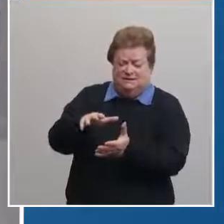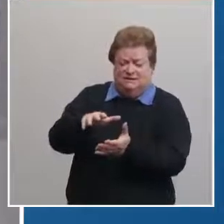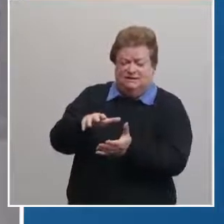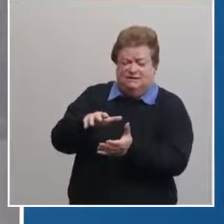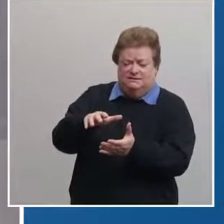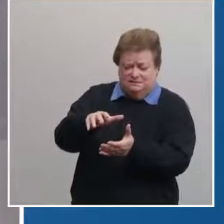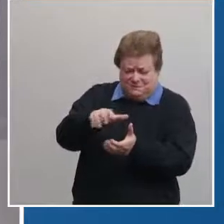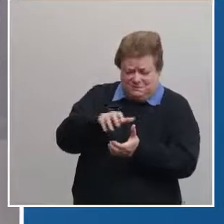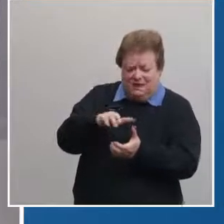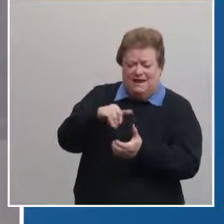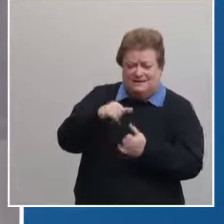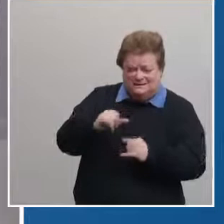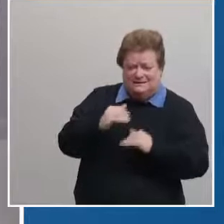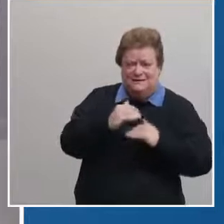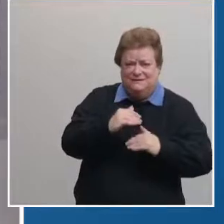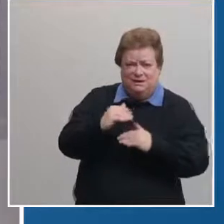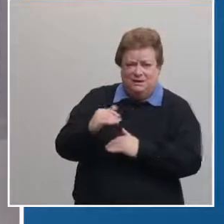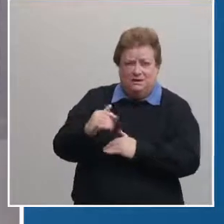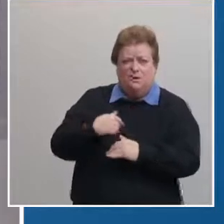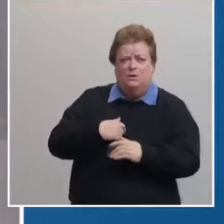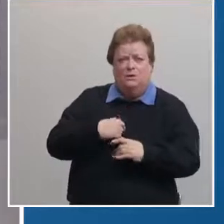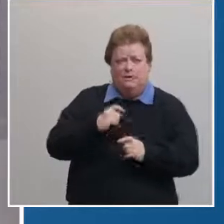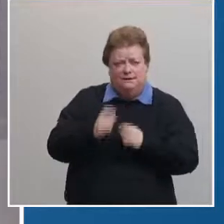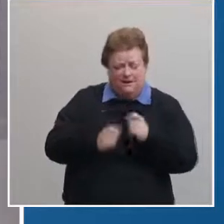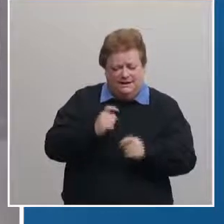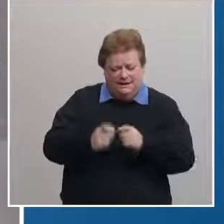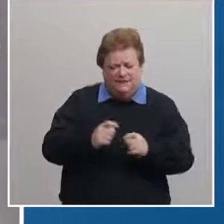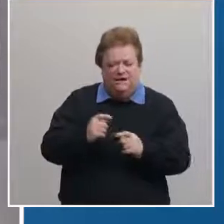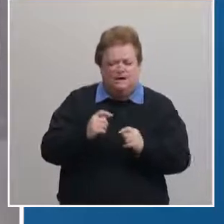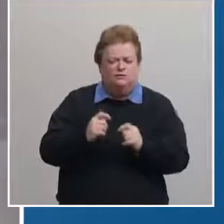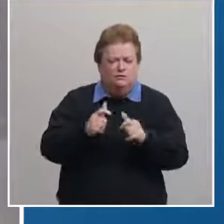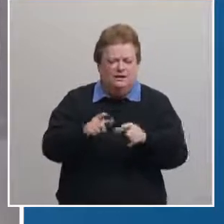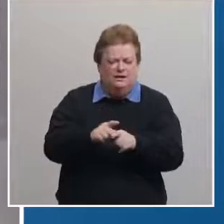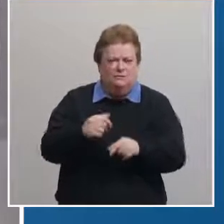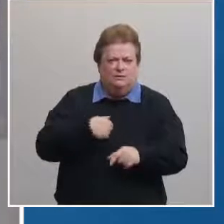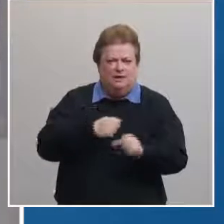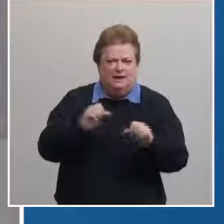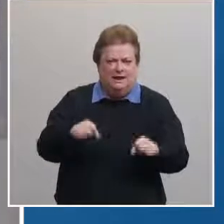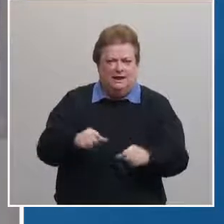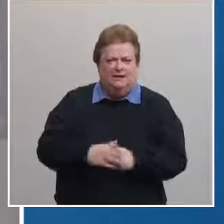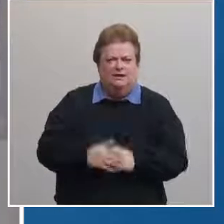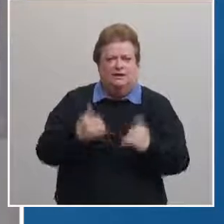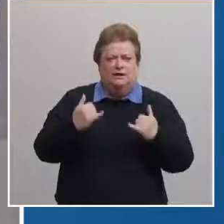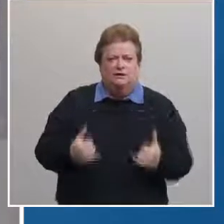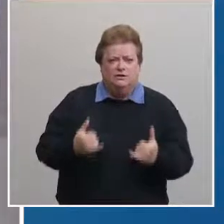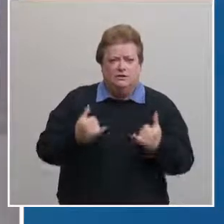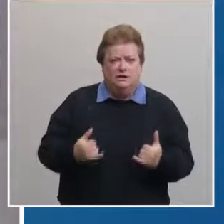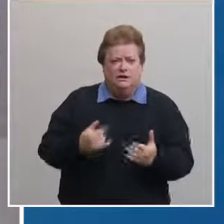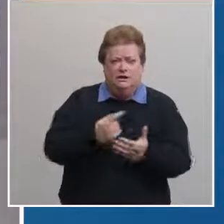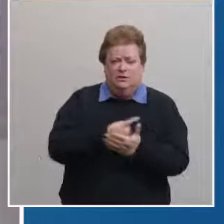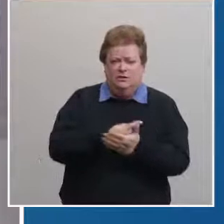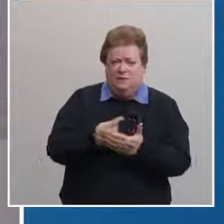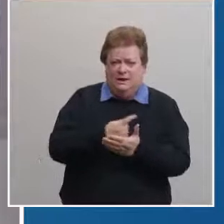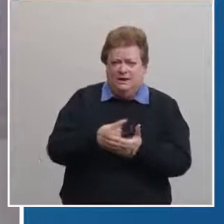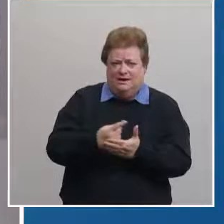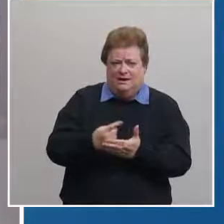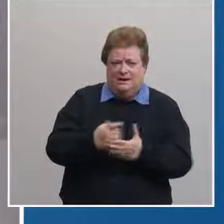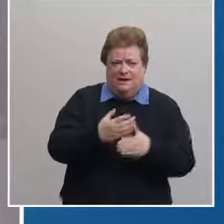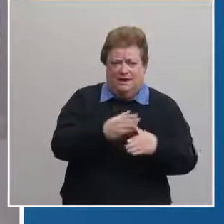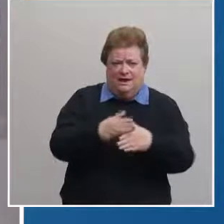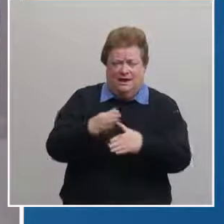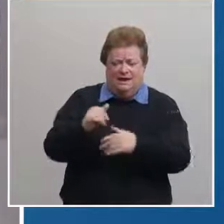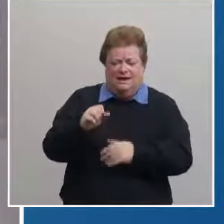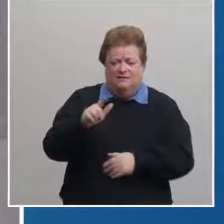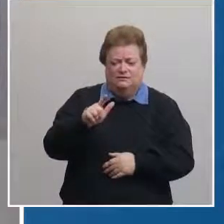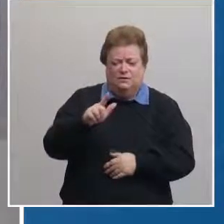continue to administer the doses we receive as quickly as possible currently the state's weekly vaccine allocation is